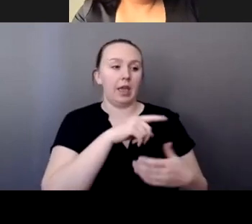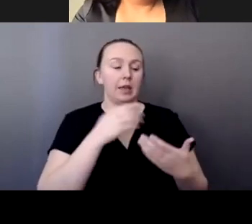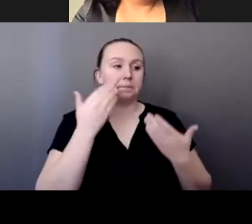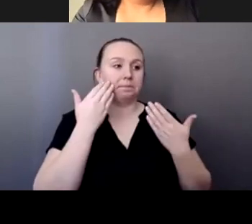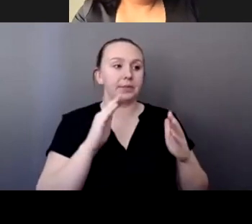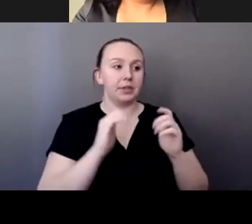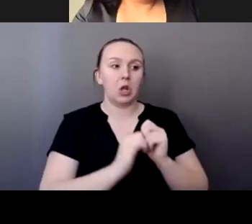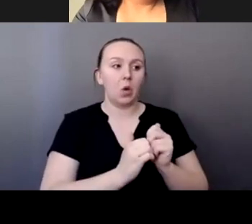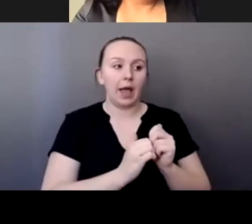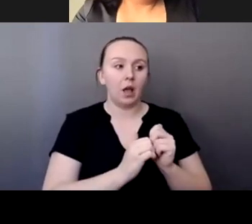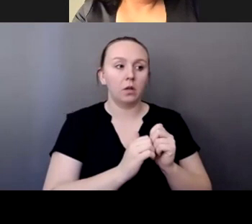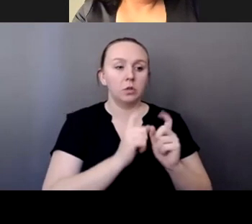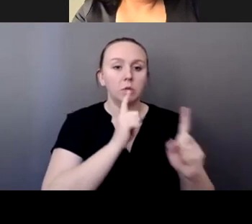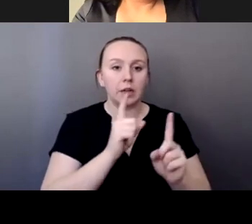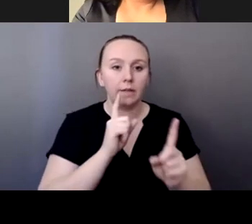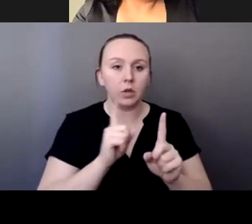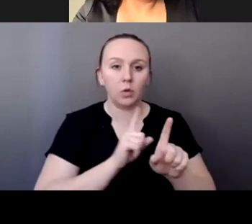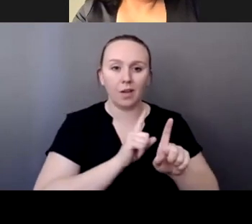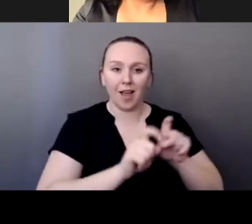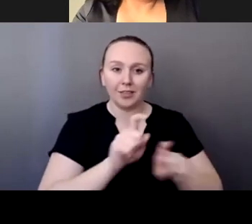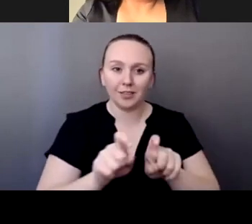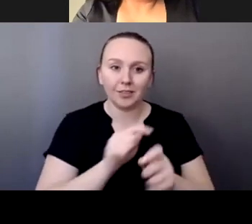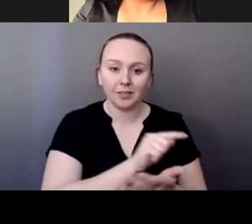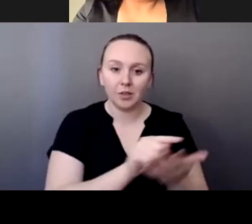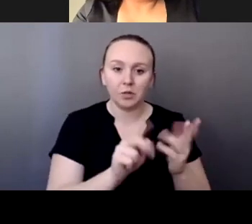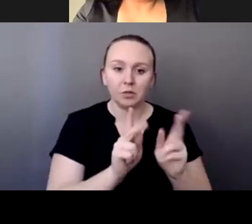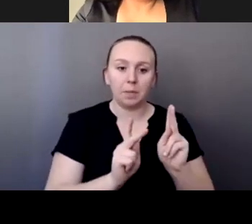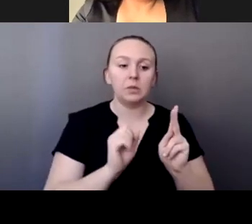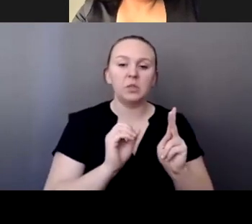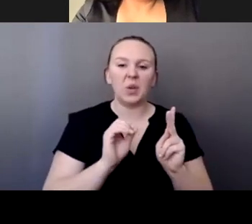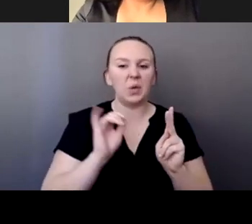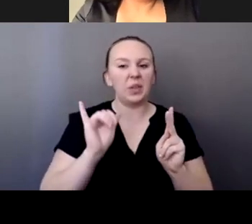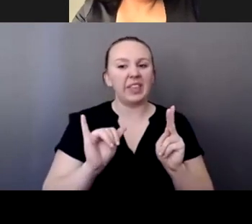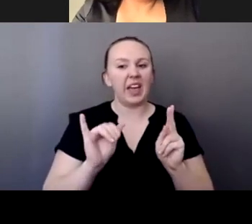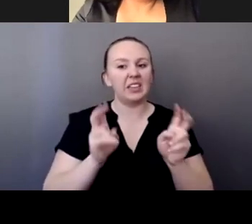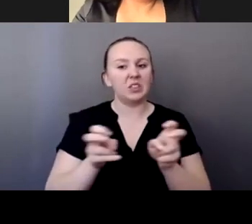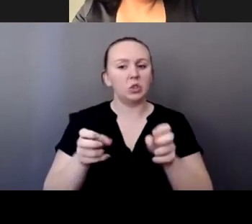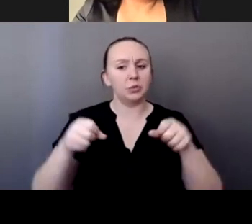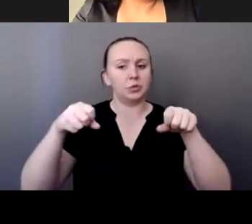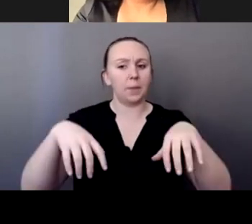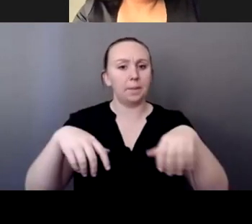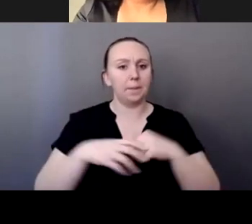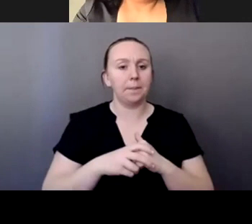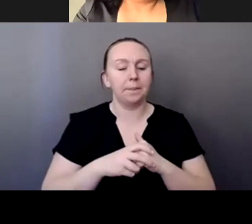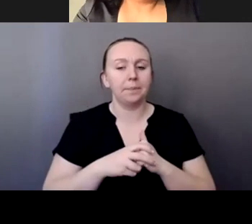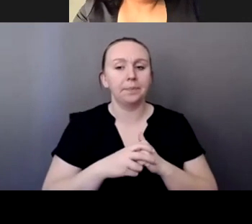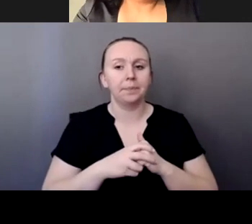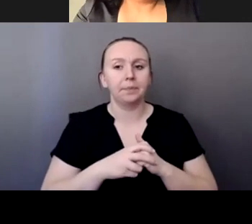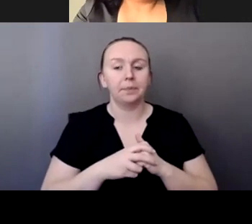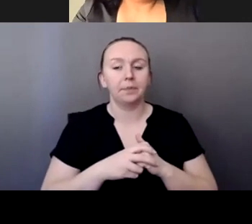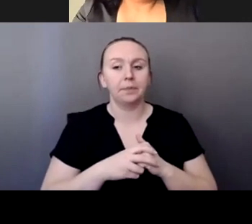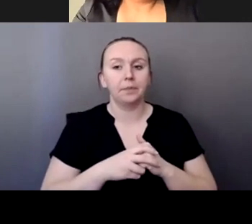interview these people. So it kind of, it got left alone. So, and in that timeframe, we've